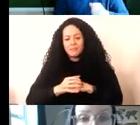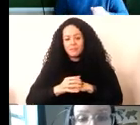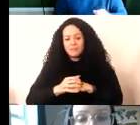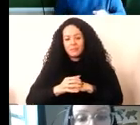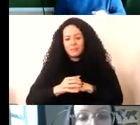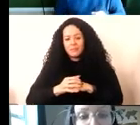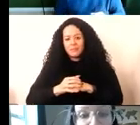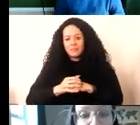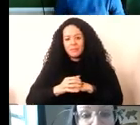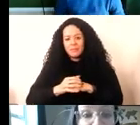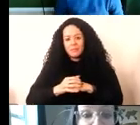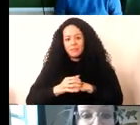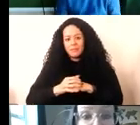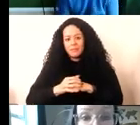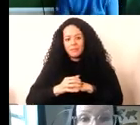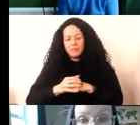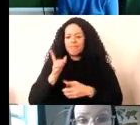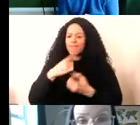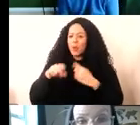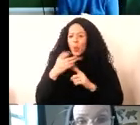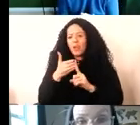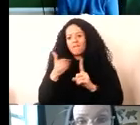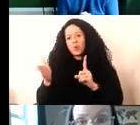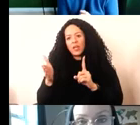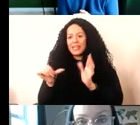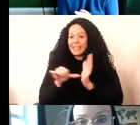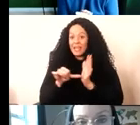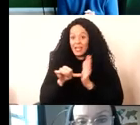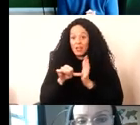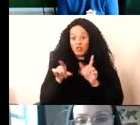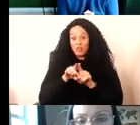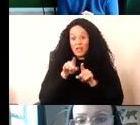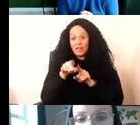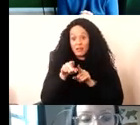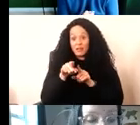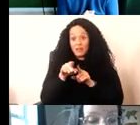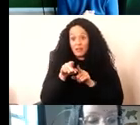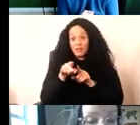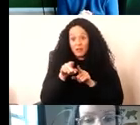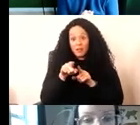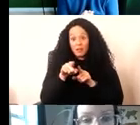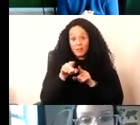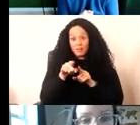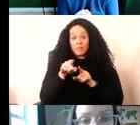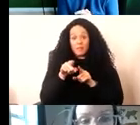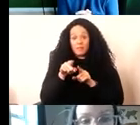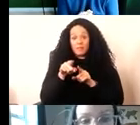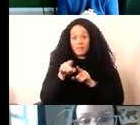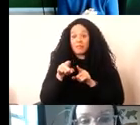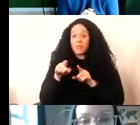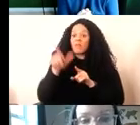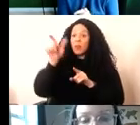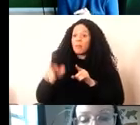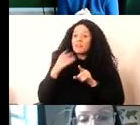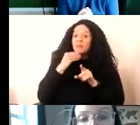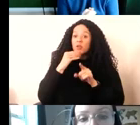So we avoided issues like this ending the user's walkthrough of the model. So even if you encounter an